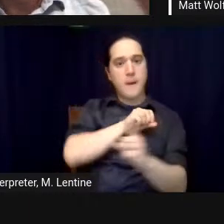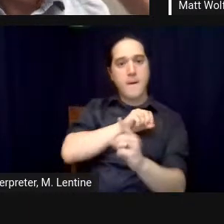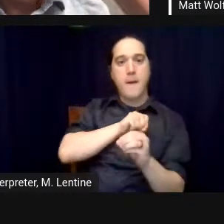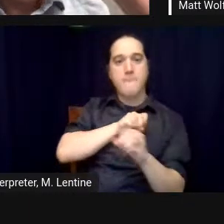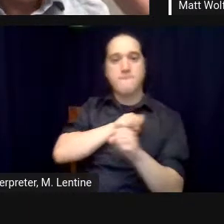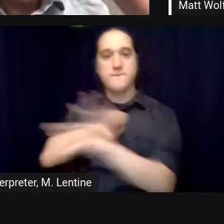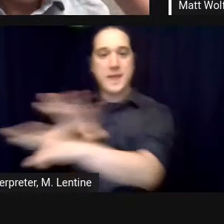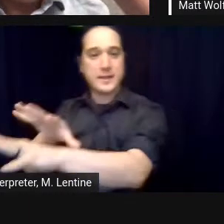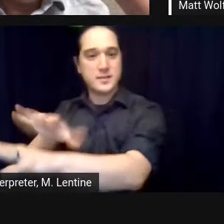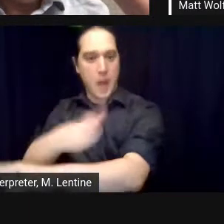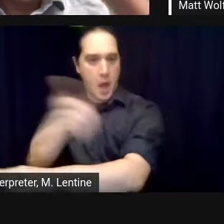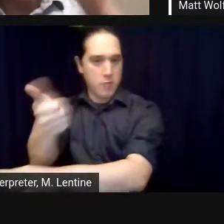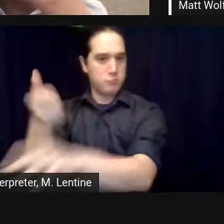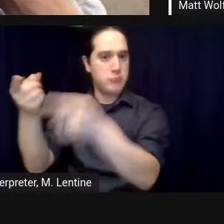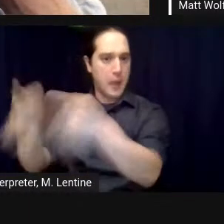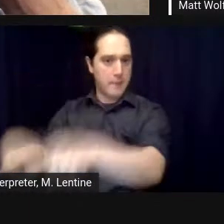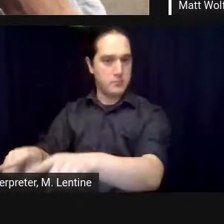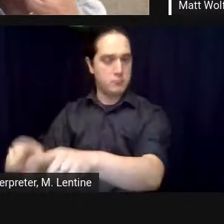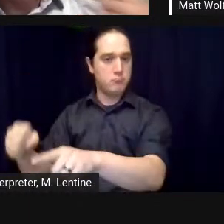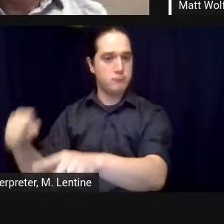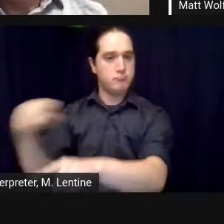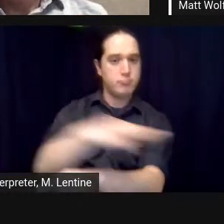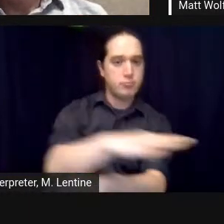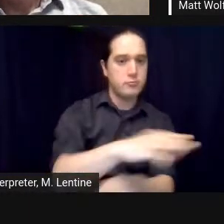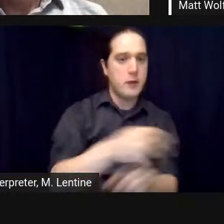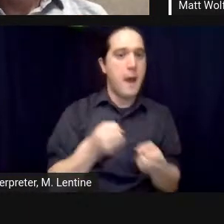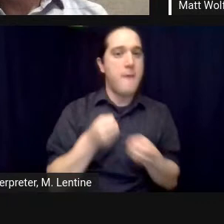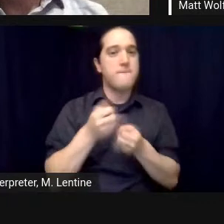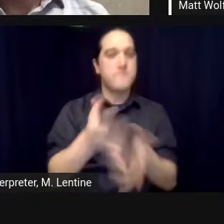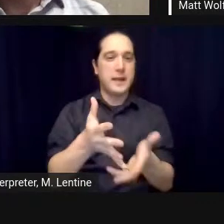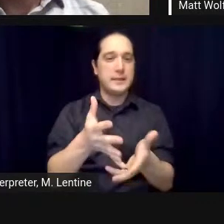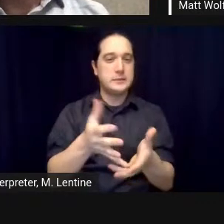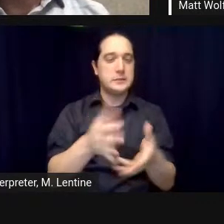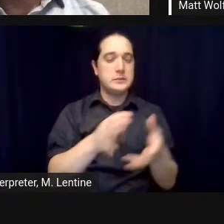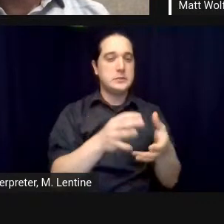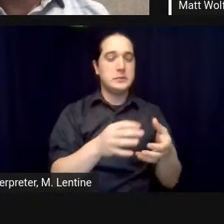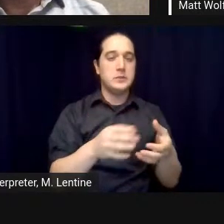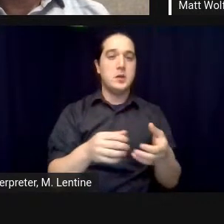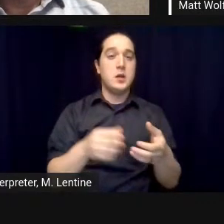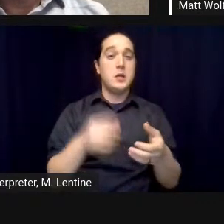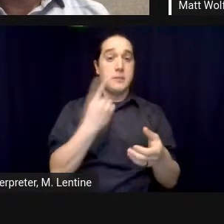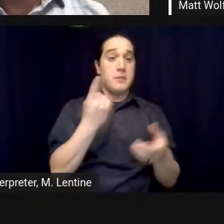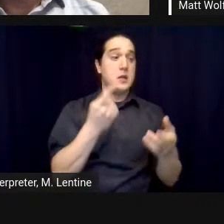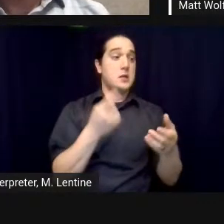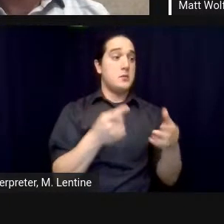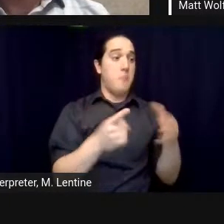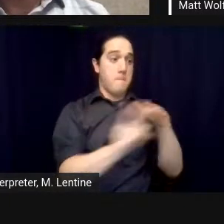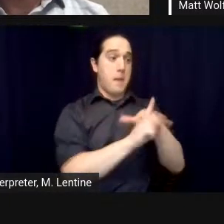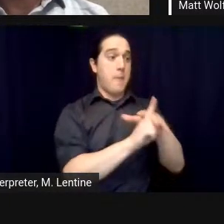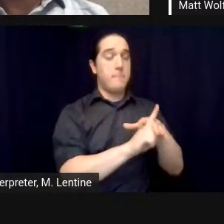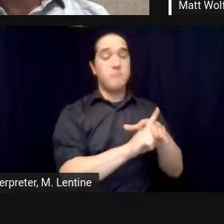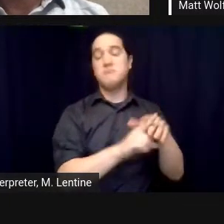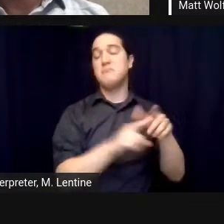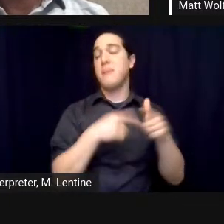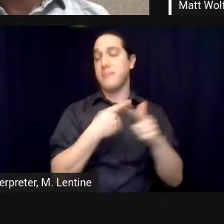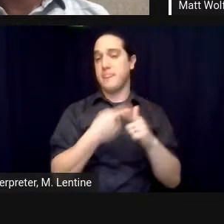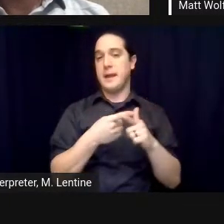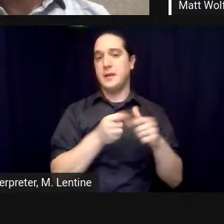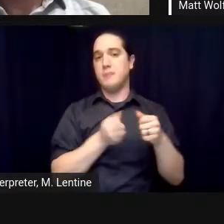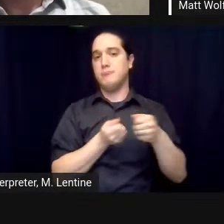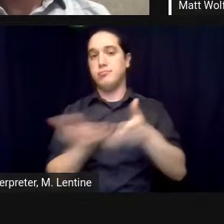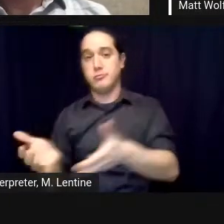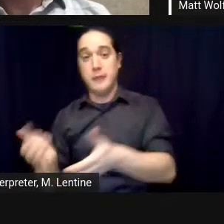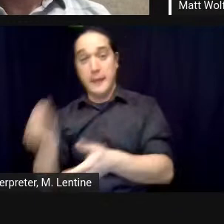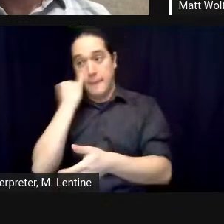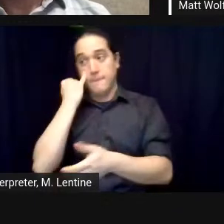put a trowel into the into the soil and harvest a sweet potato releases a little pulse of co2 that you